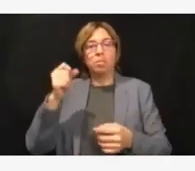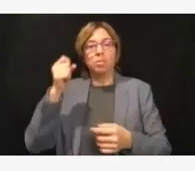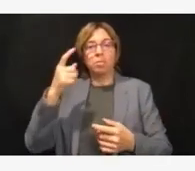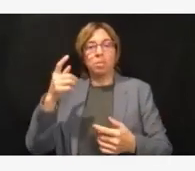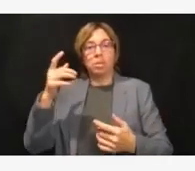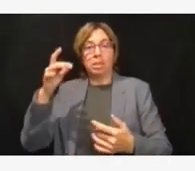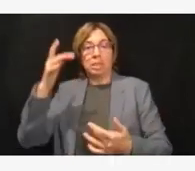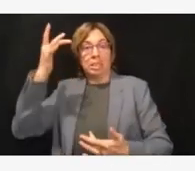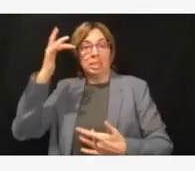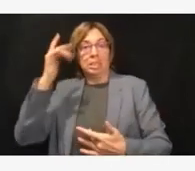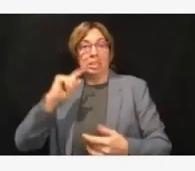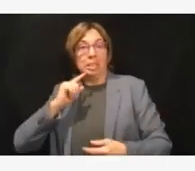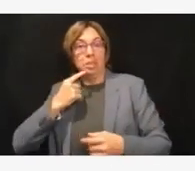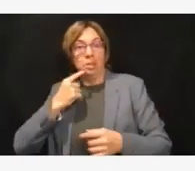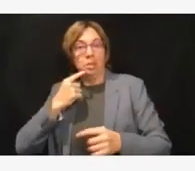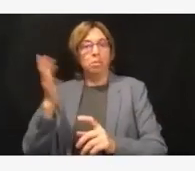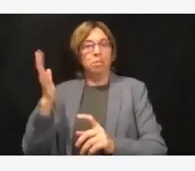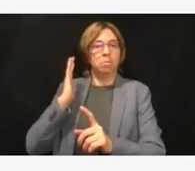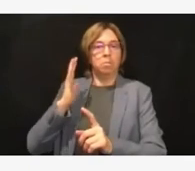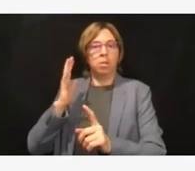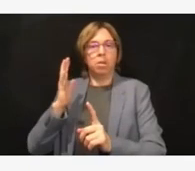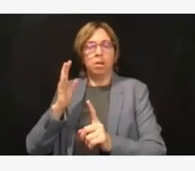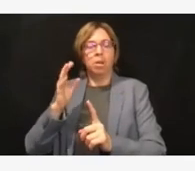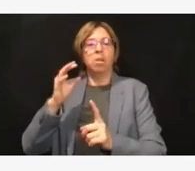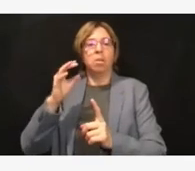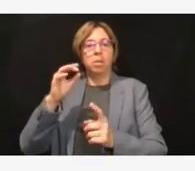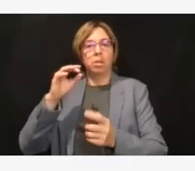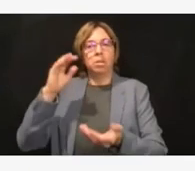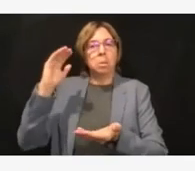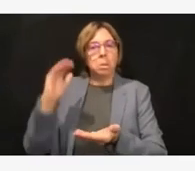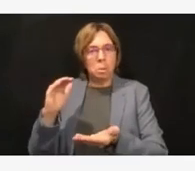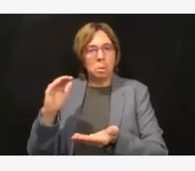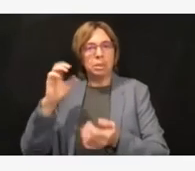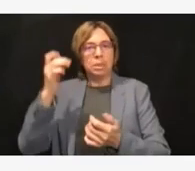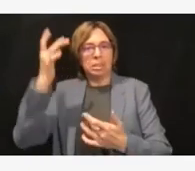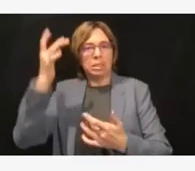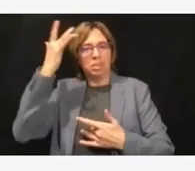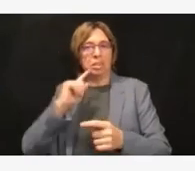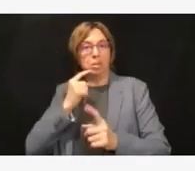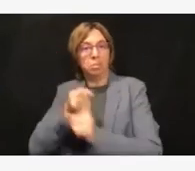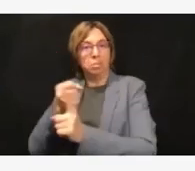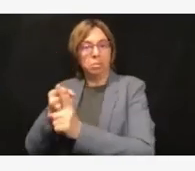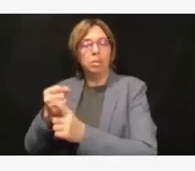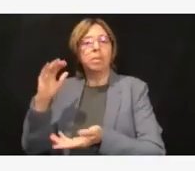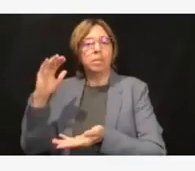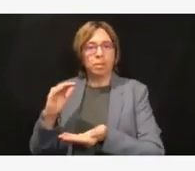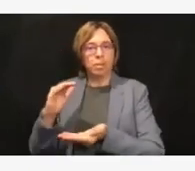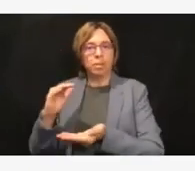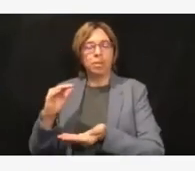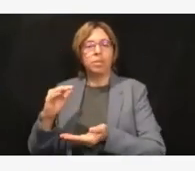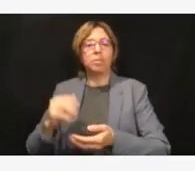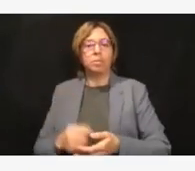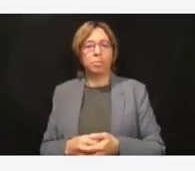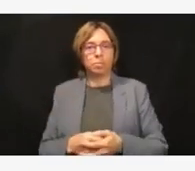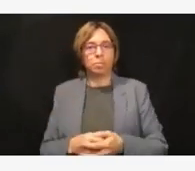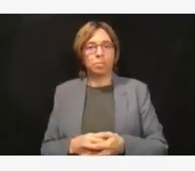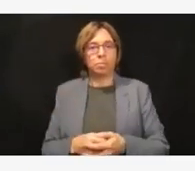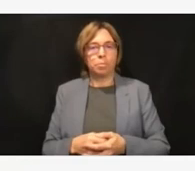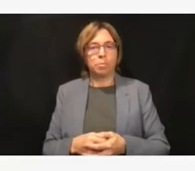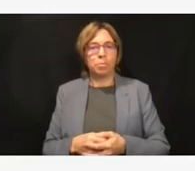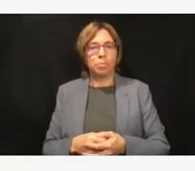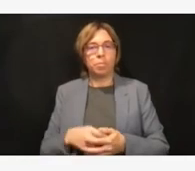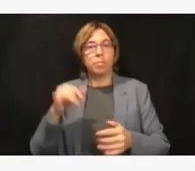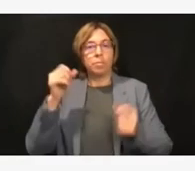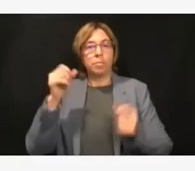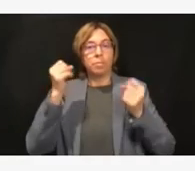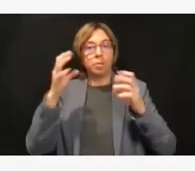wear your mask and not get that when you're in a situation where you're around crowds of people, especially that you don't know the vaccination status of. So I